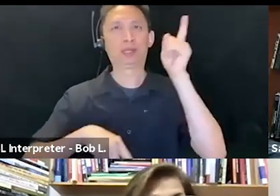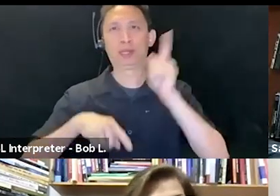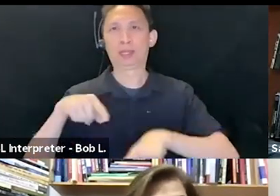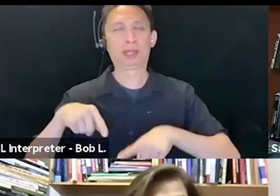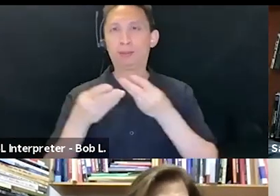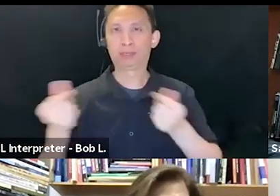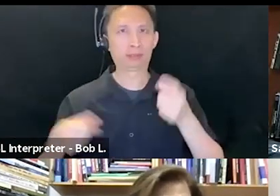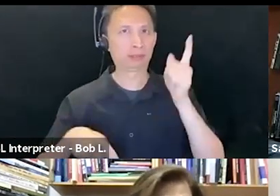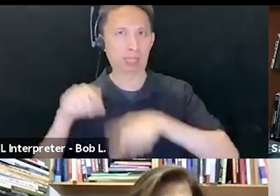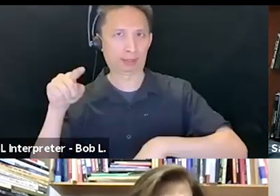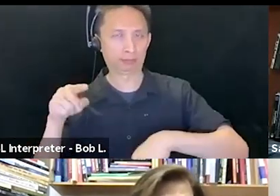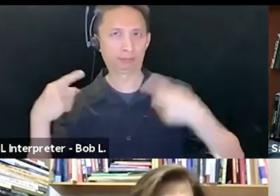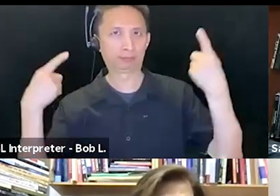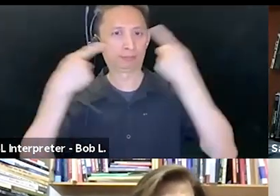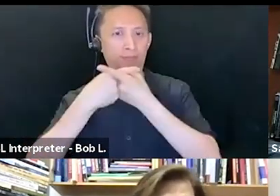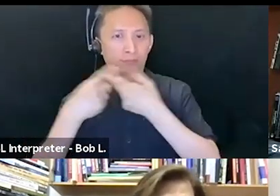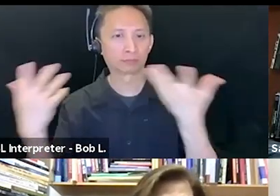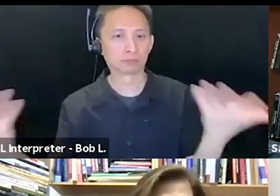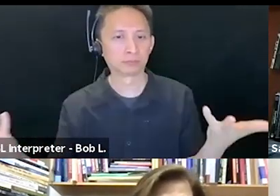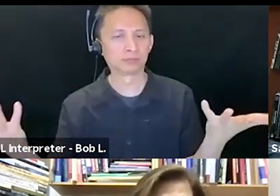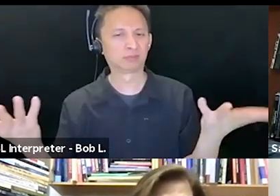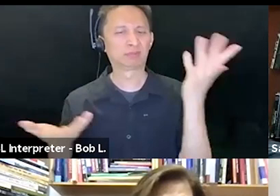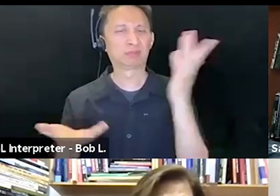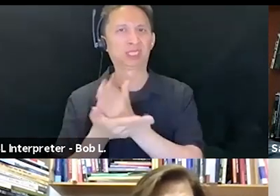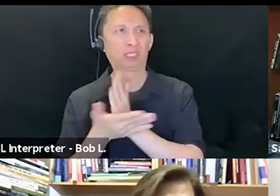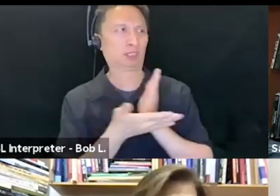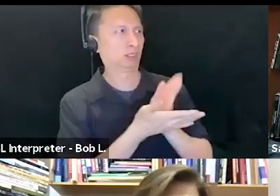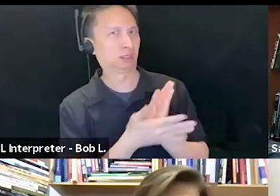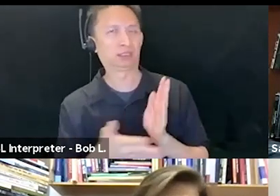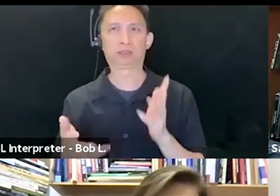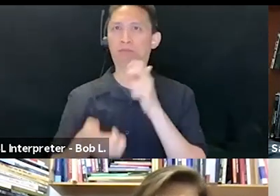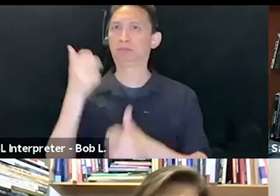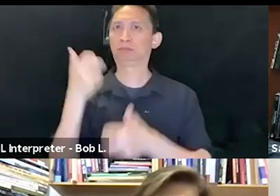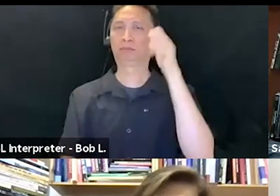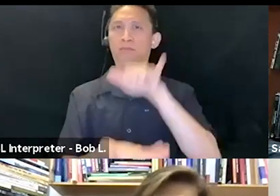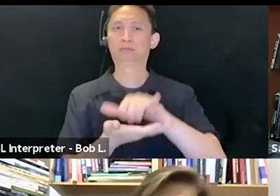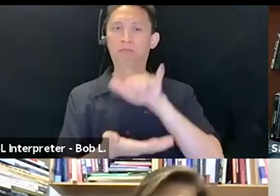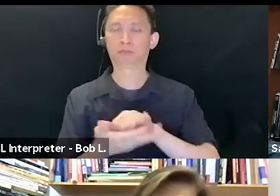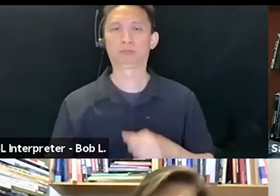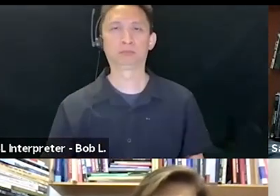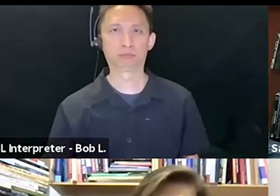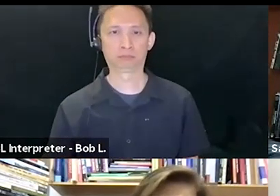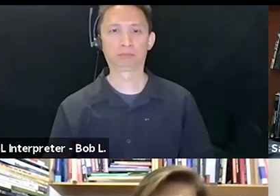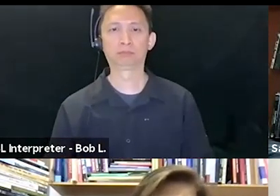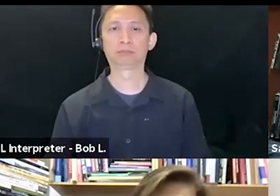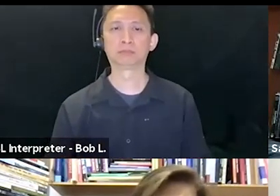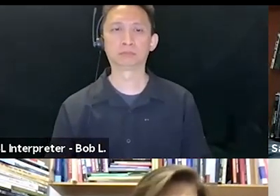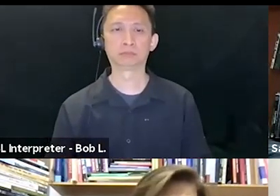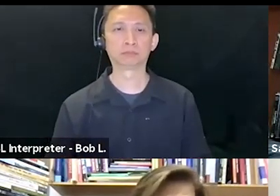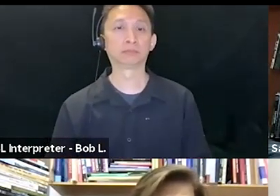of a common state with equal rights for all. The unravelling of formal apartheid ramped up in something like this way.